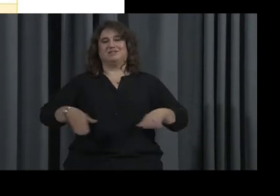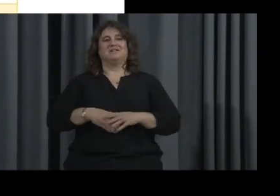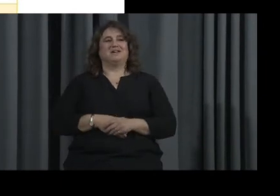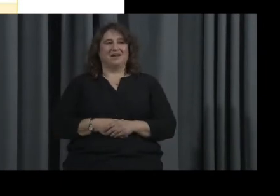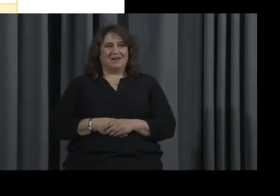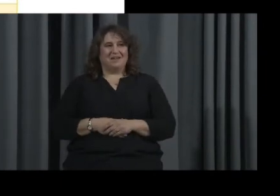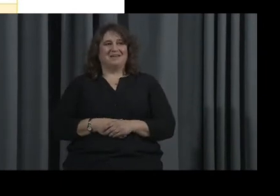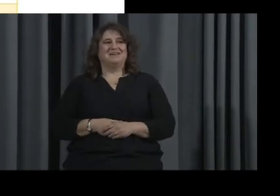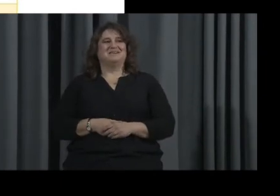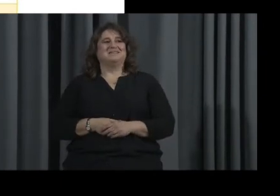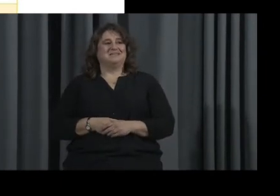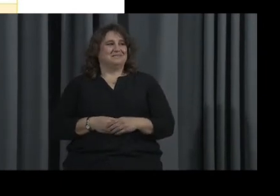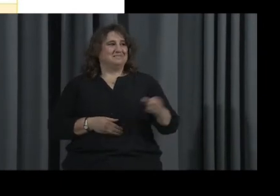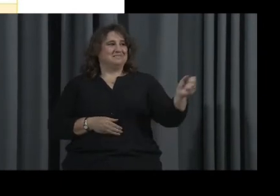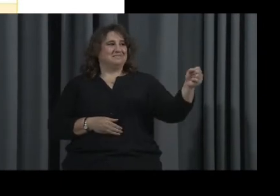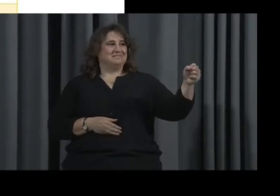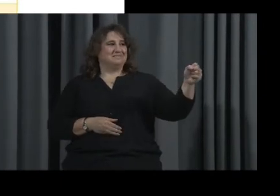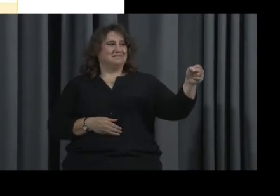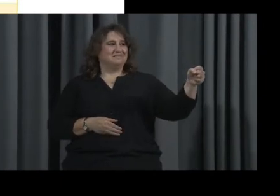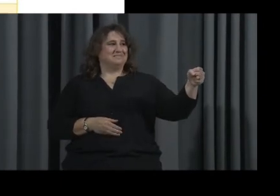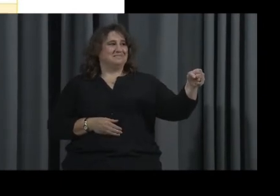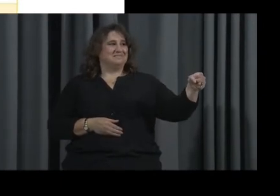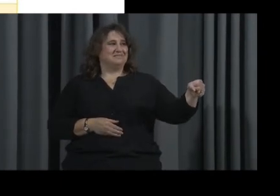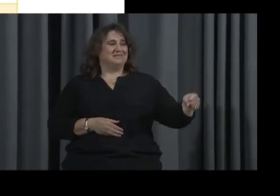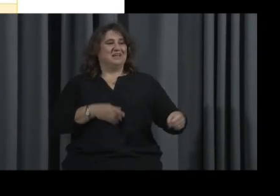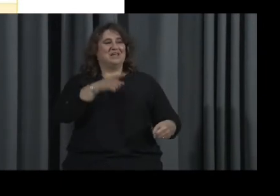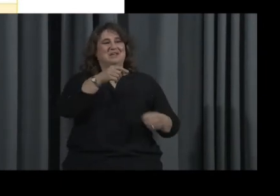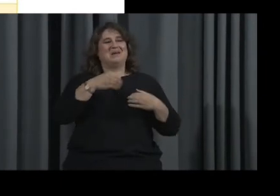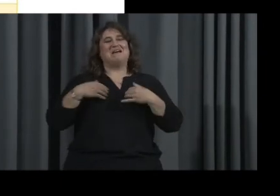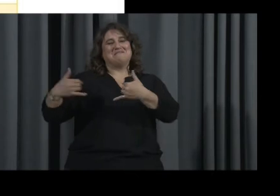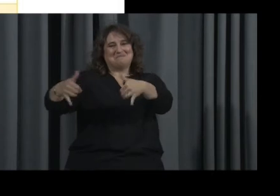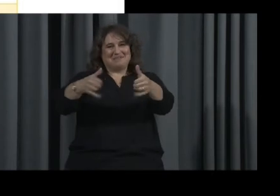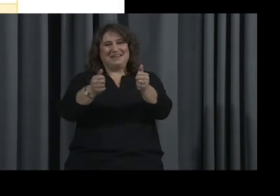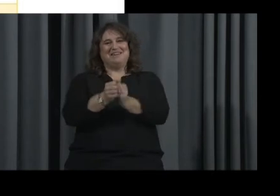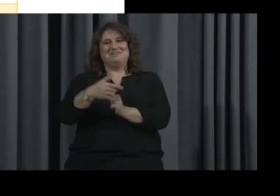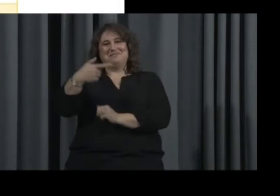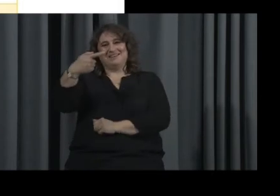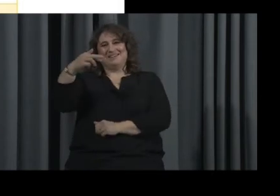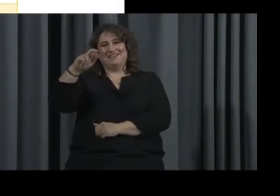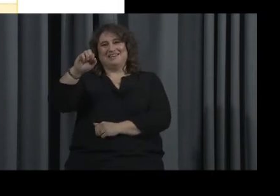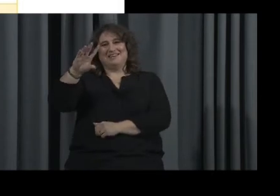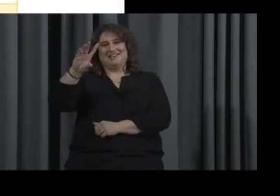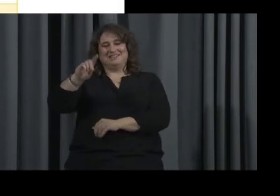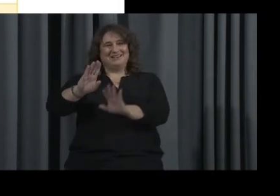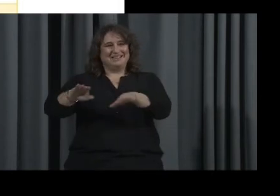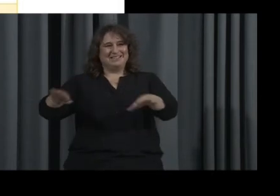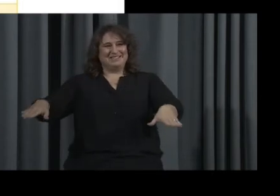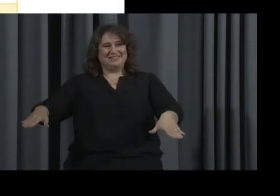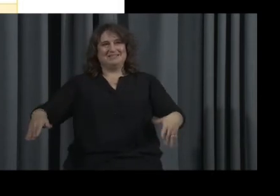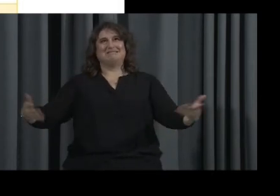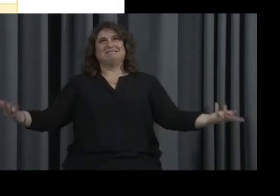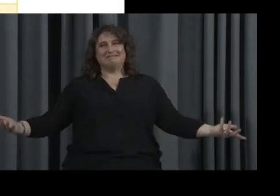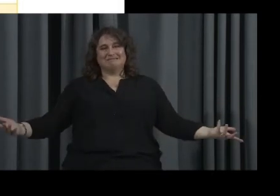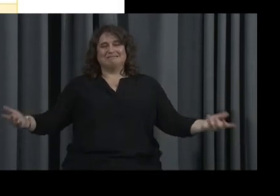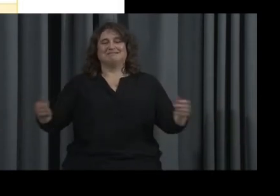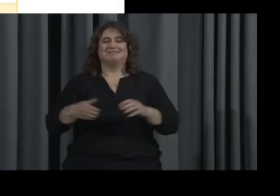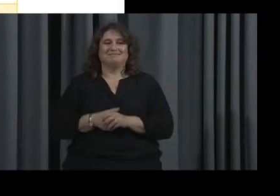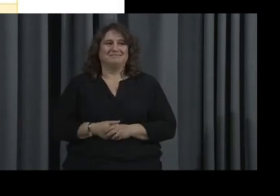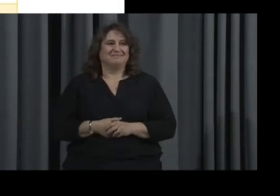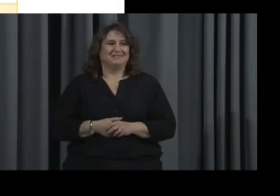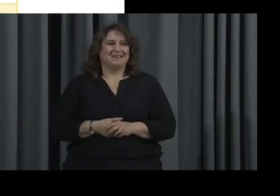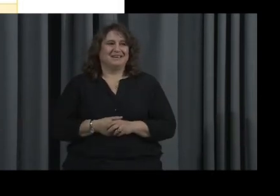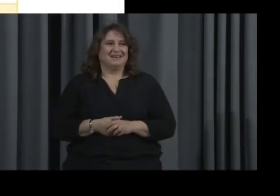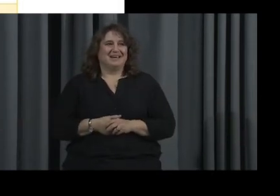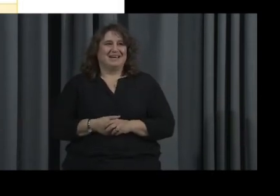Got me. I think I do, because you got what? Playing with grandchildren? I do. Cross that off. Okay. crossing off. I